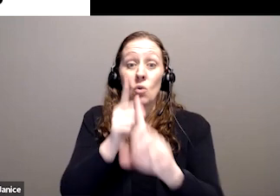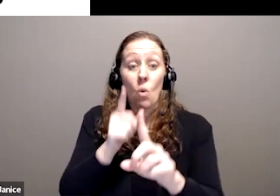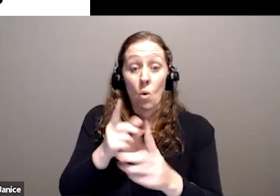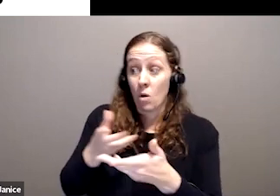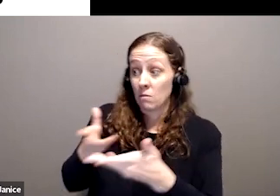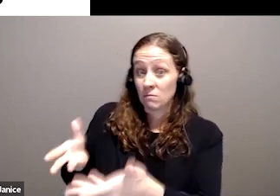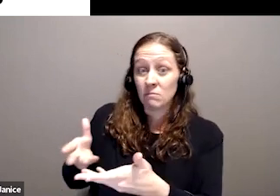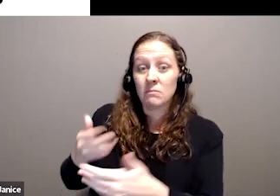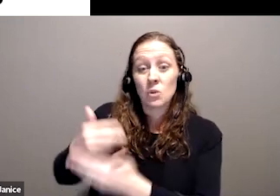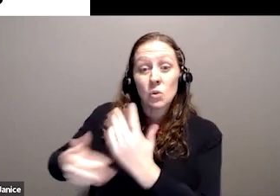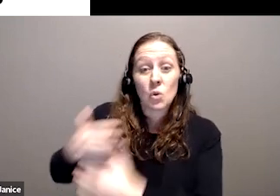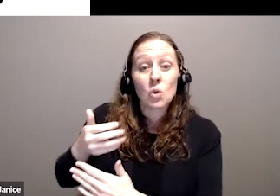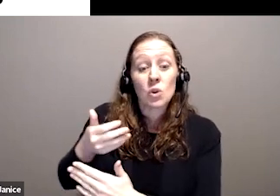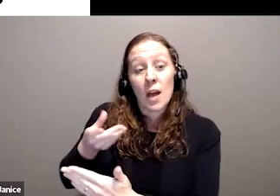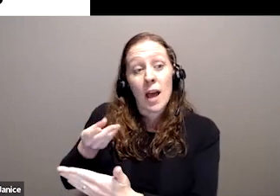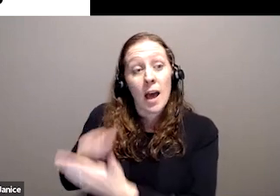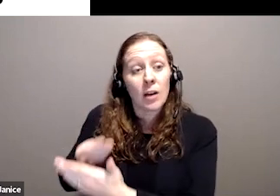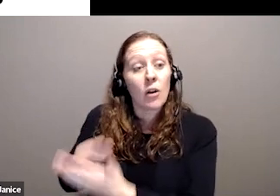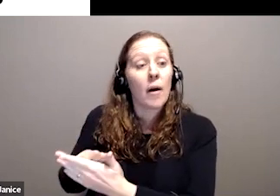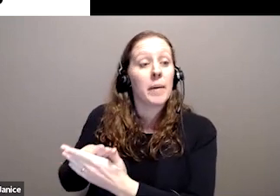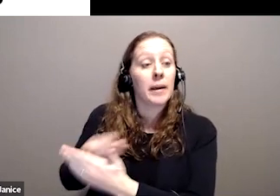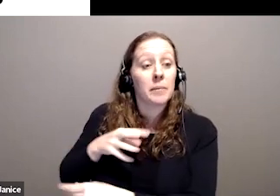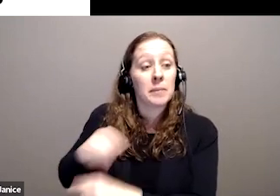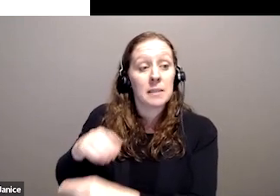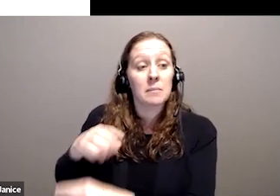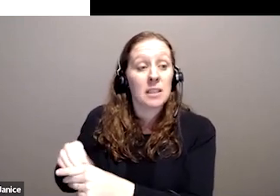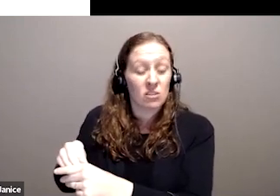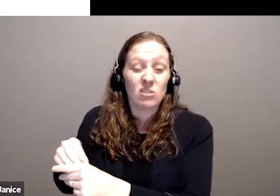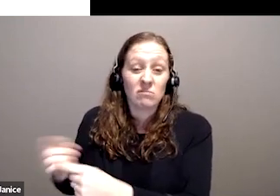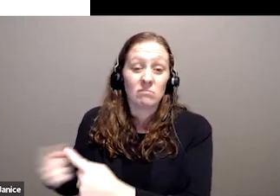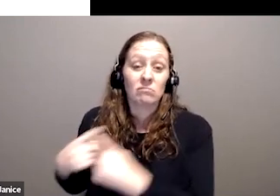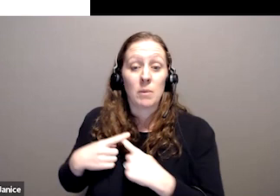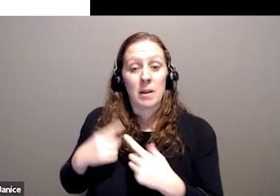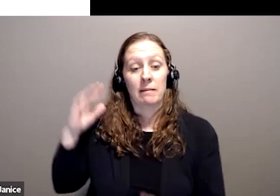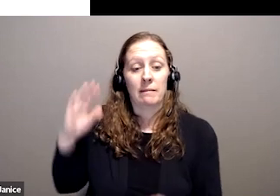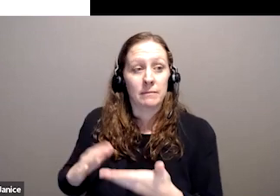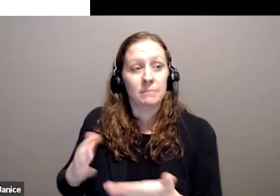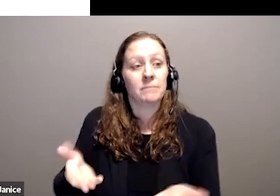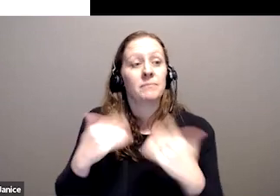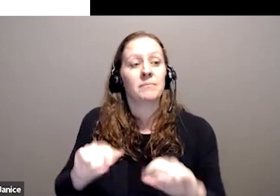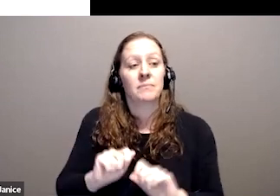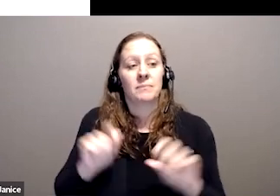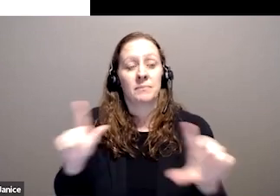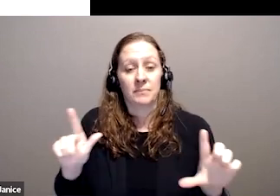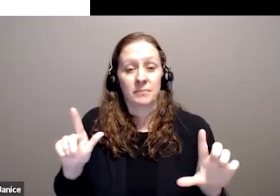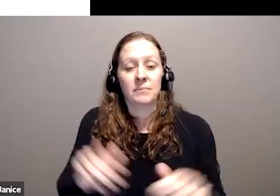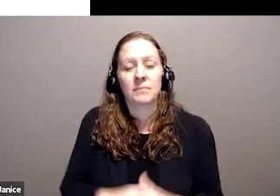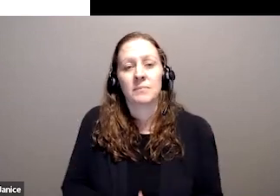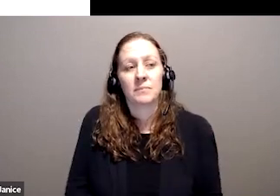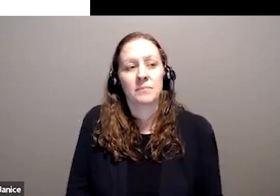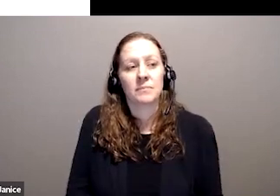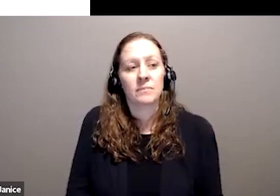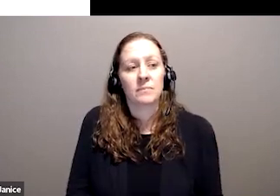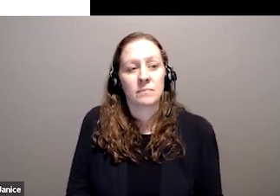and social and economic participation. So next slide, please. So as part of the scheme, we do